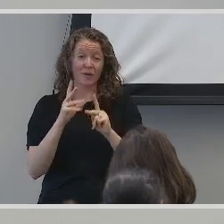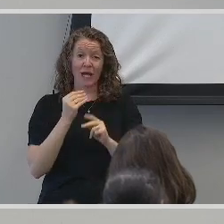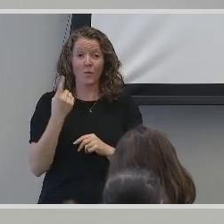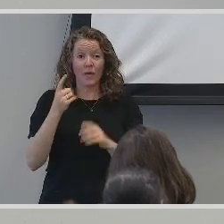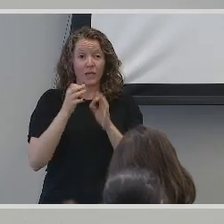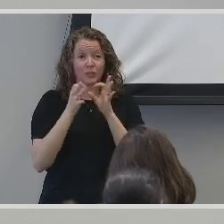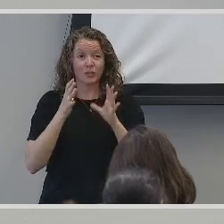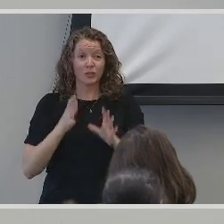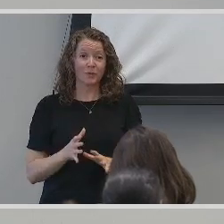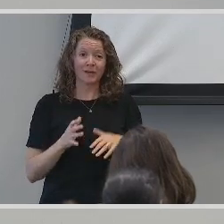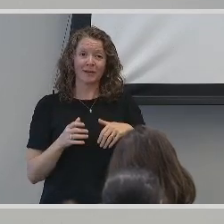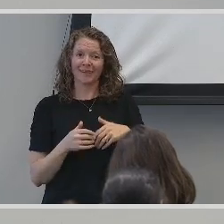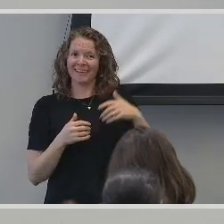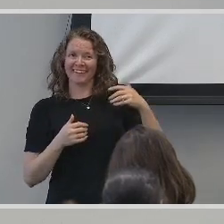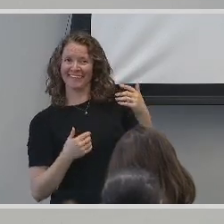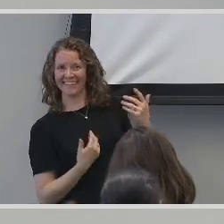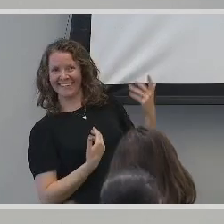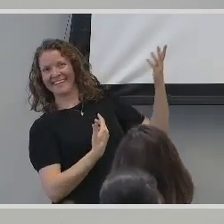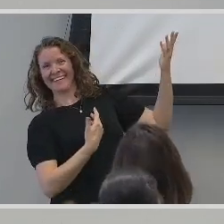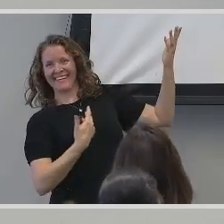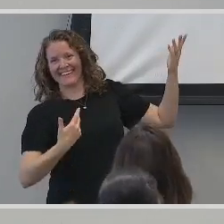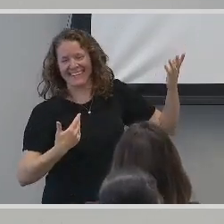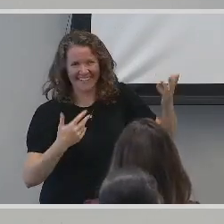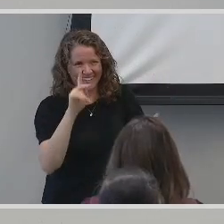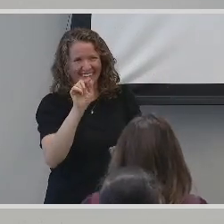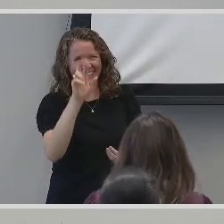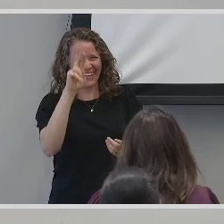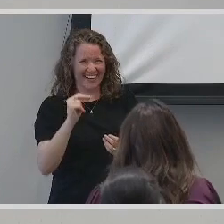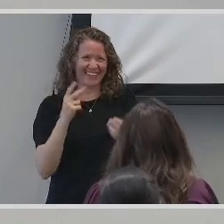this journey is Karen, who you see here in this room.